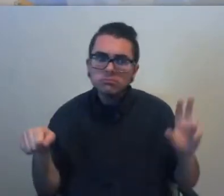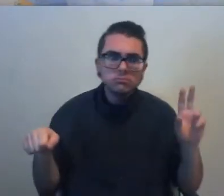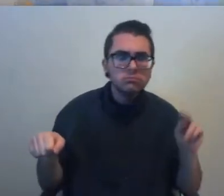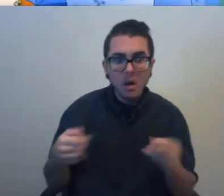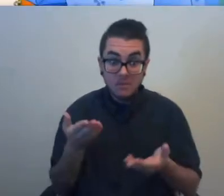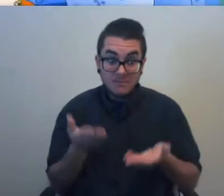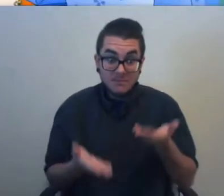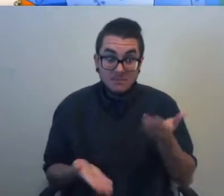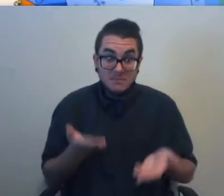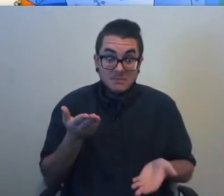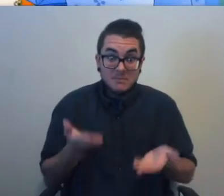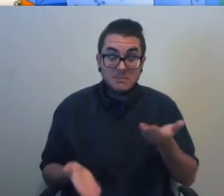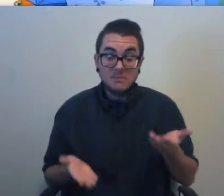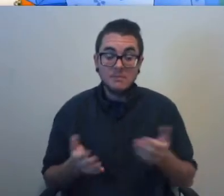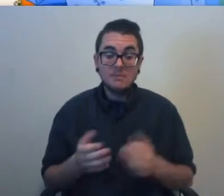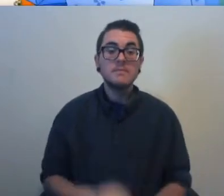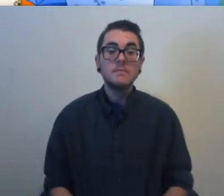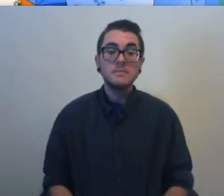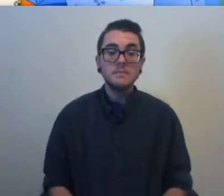no, maybe so.